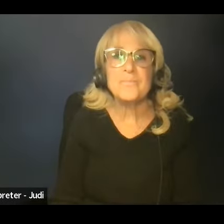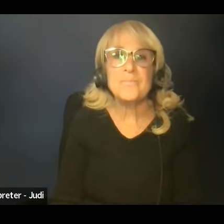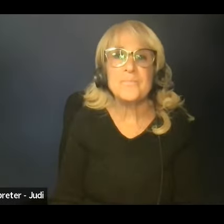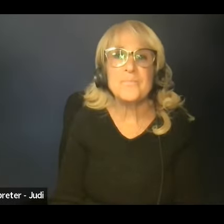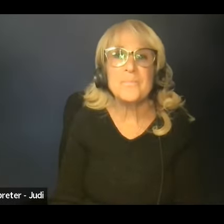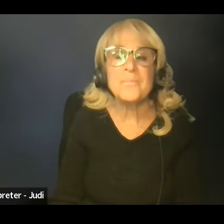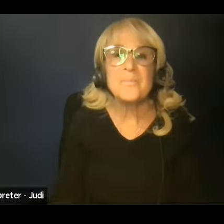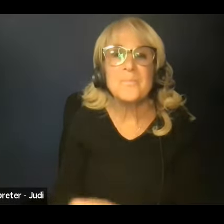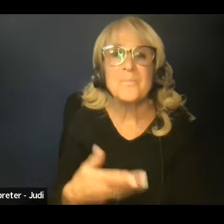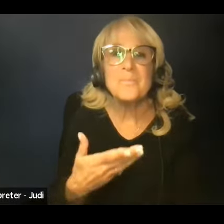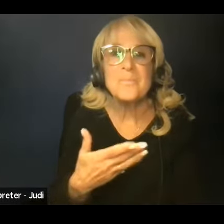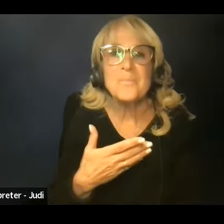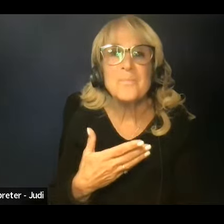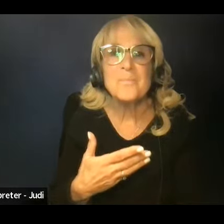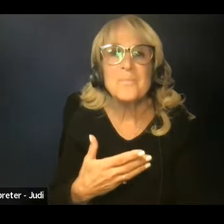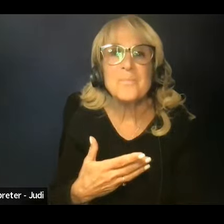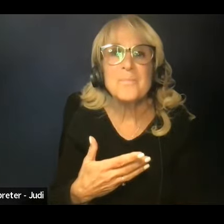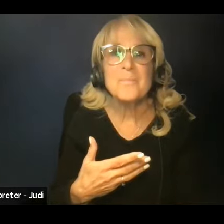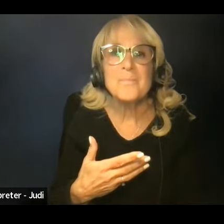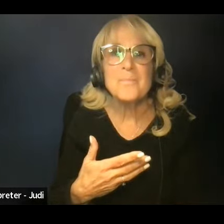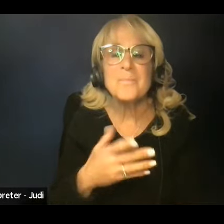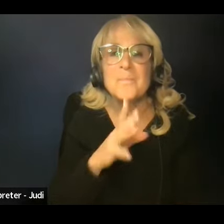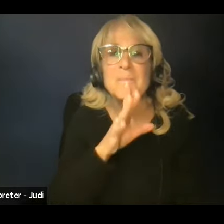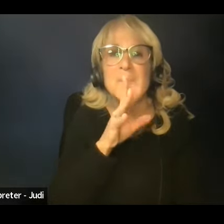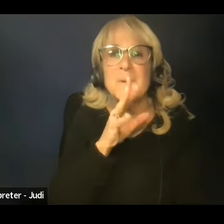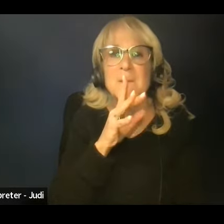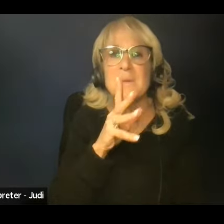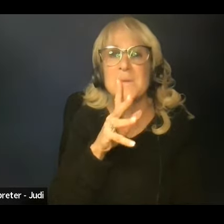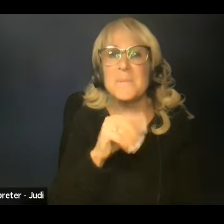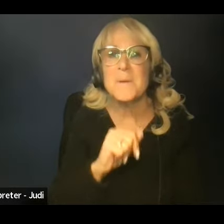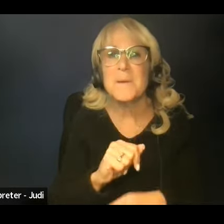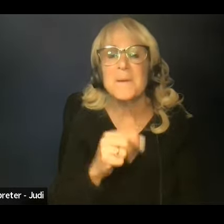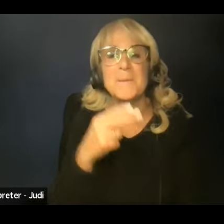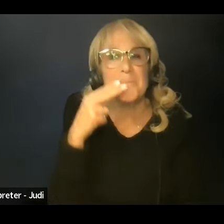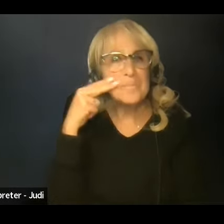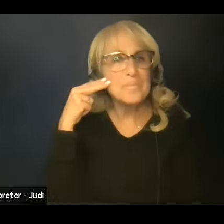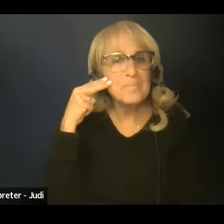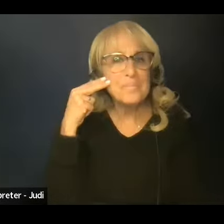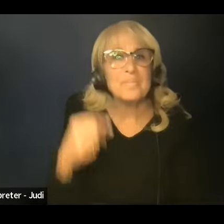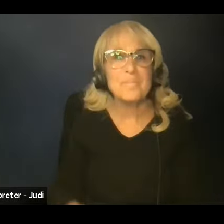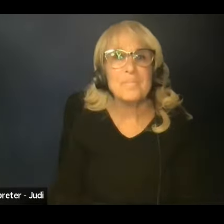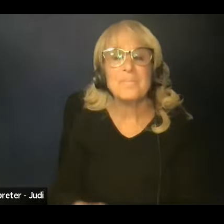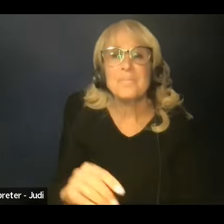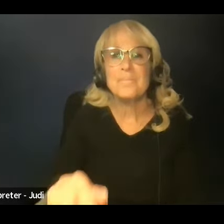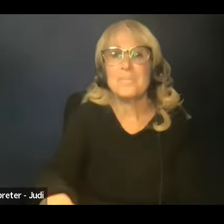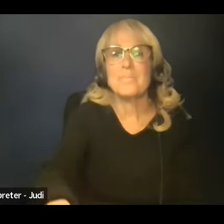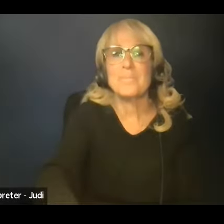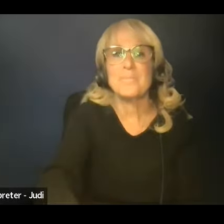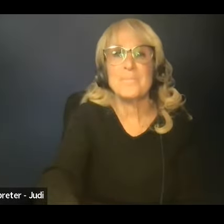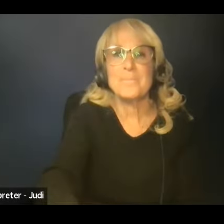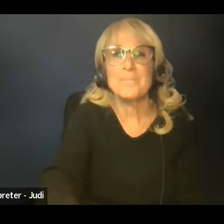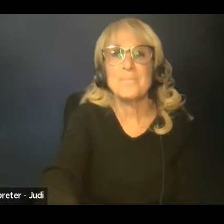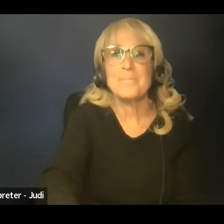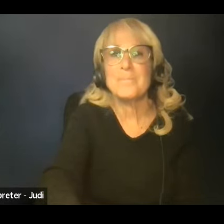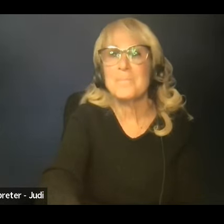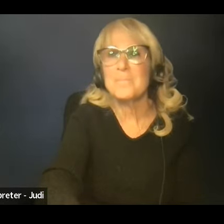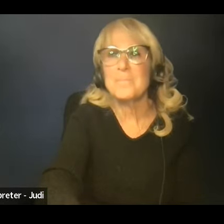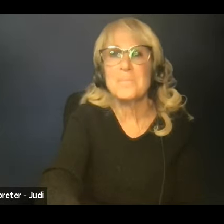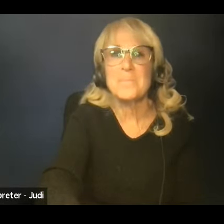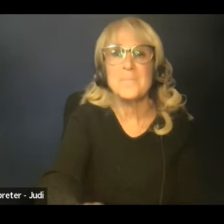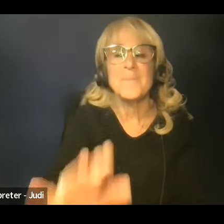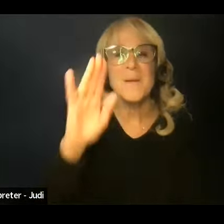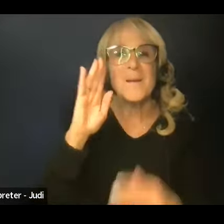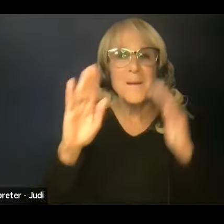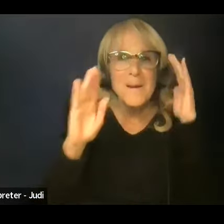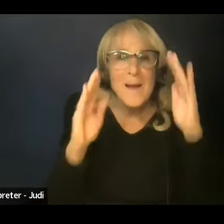everyone.